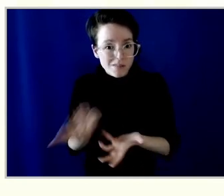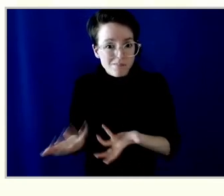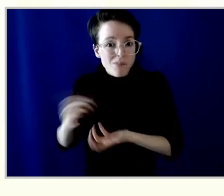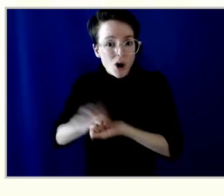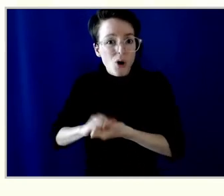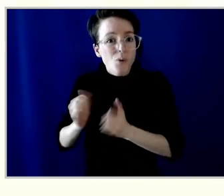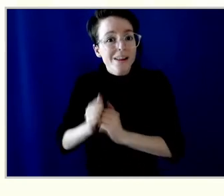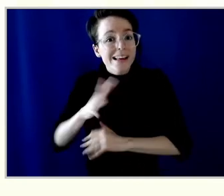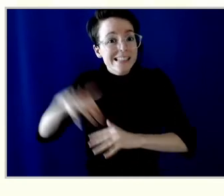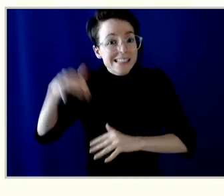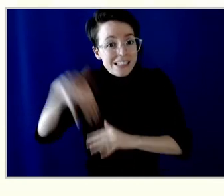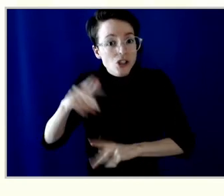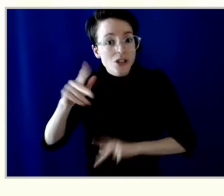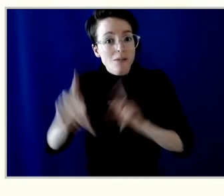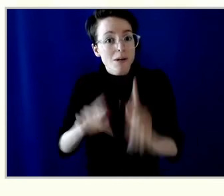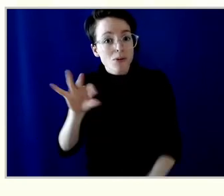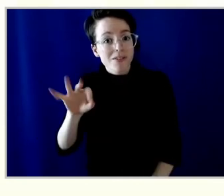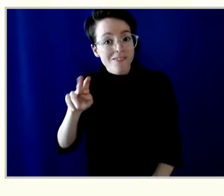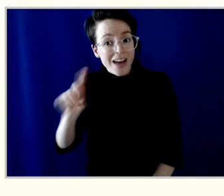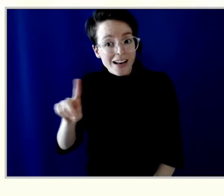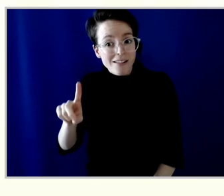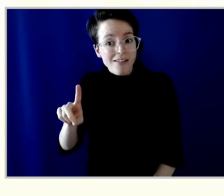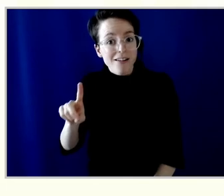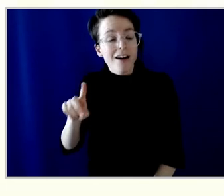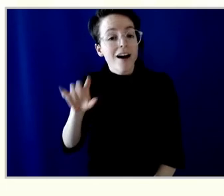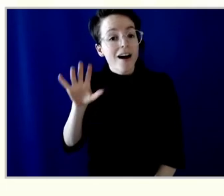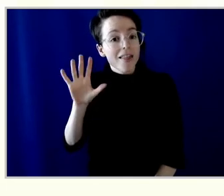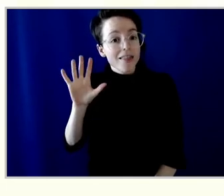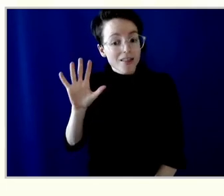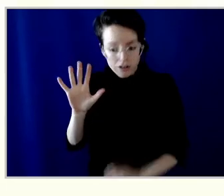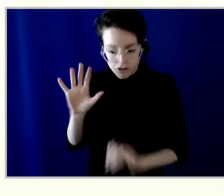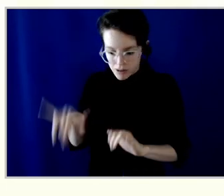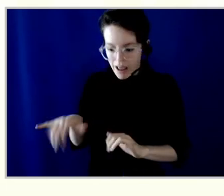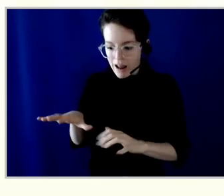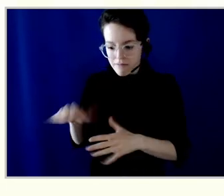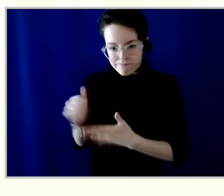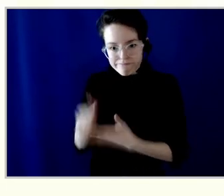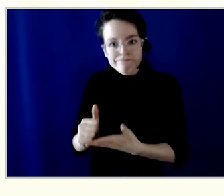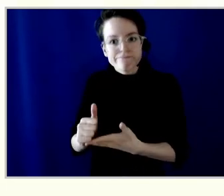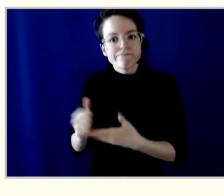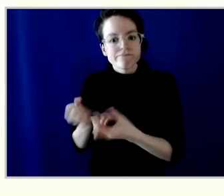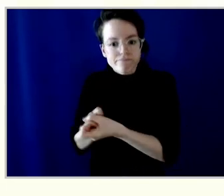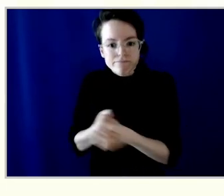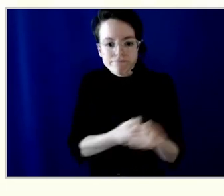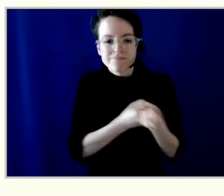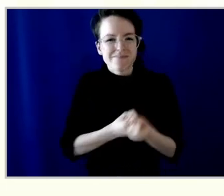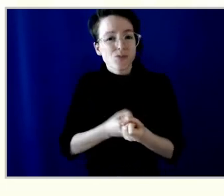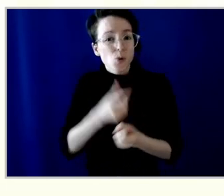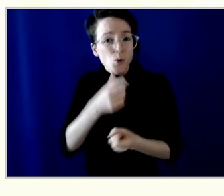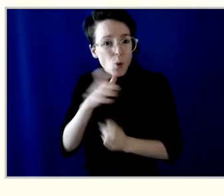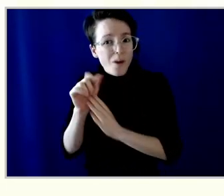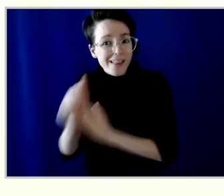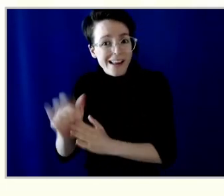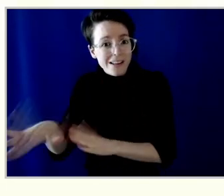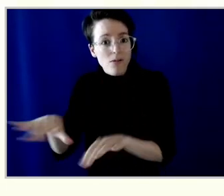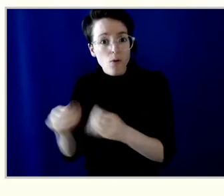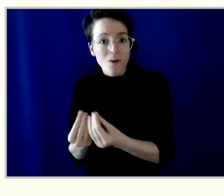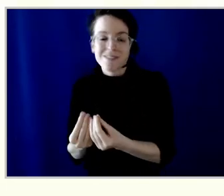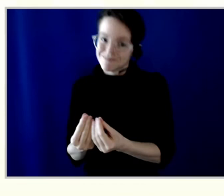Indigenous Peoples Fund is 100% Indigenous-led and has deep knowledge of Indigenous communities in BC.